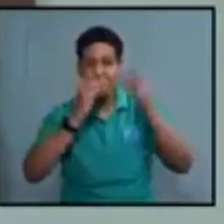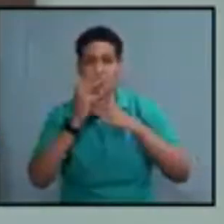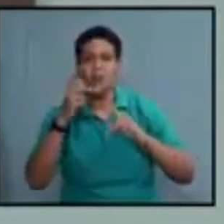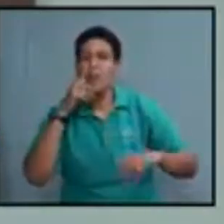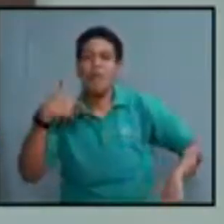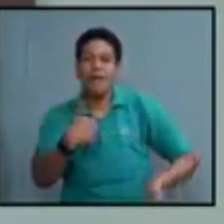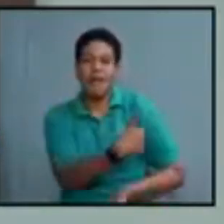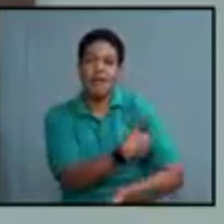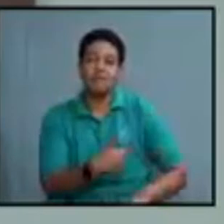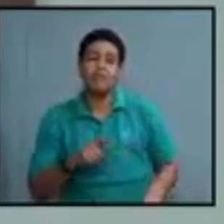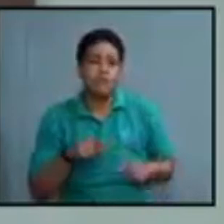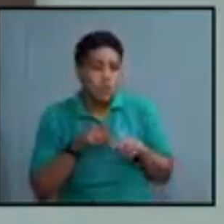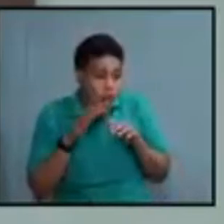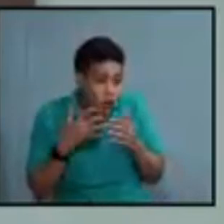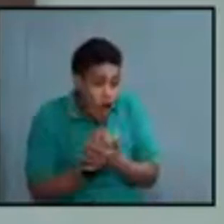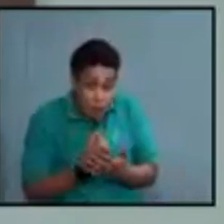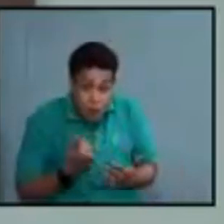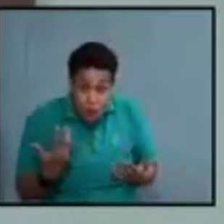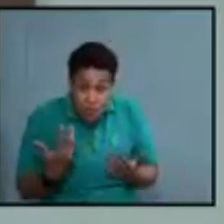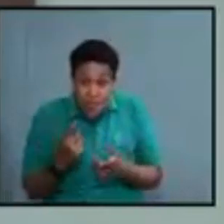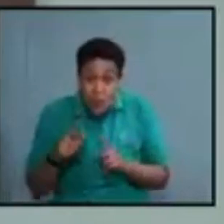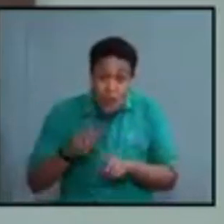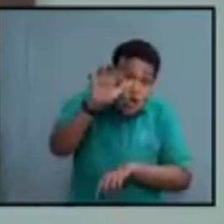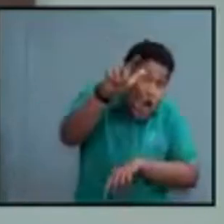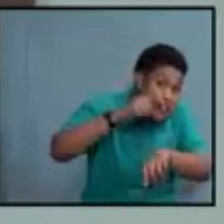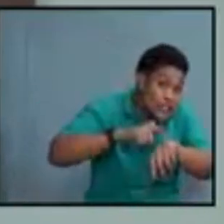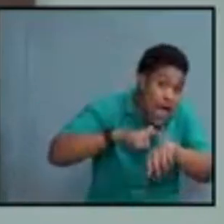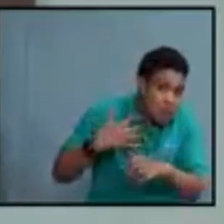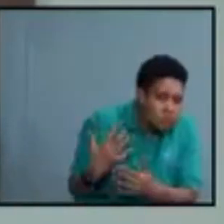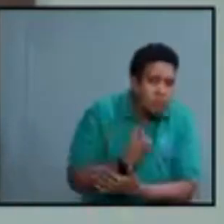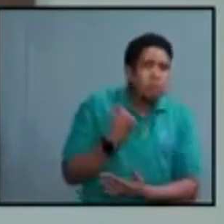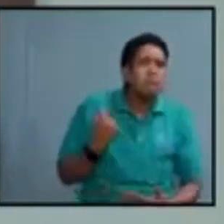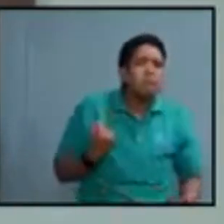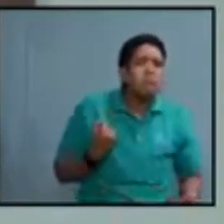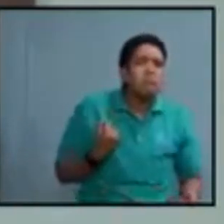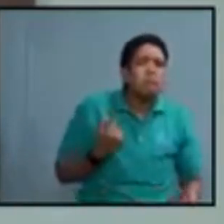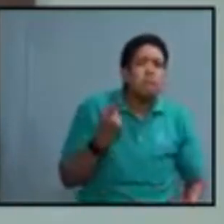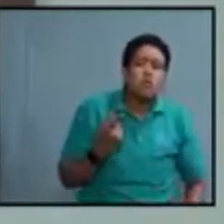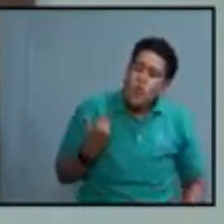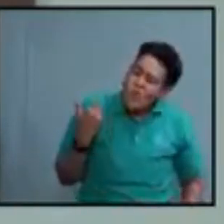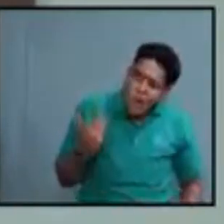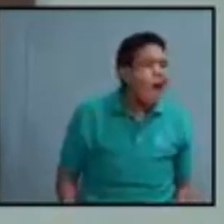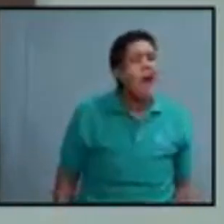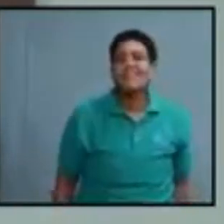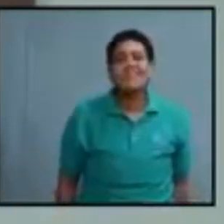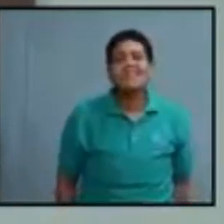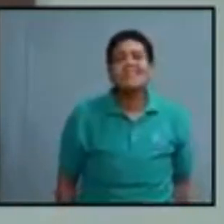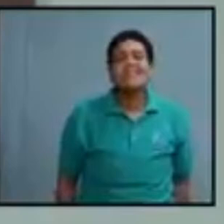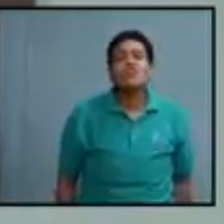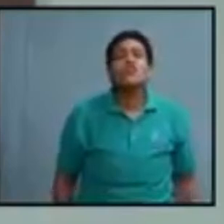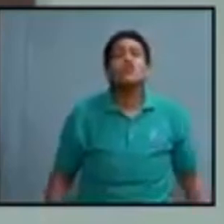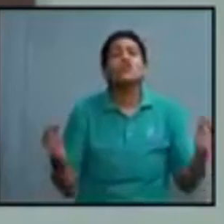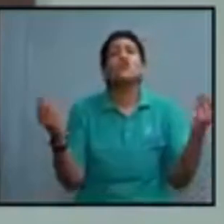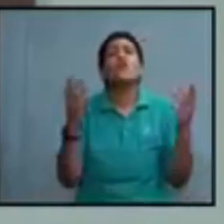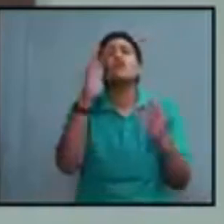Jamaican, when the opportunity comes, when your time comes, you should do what is